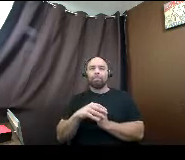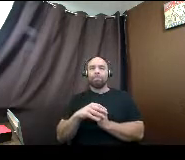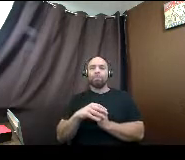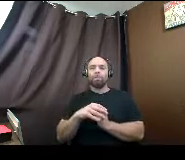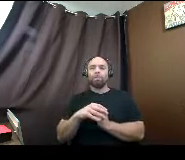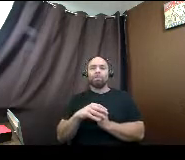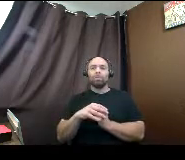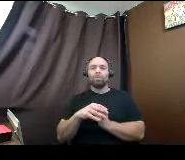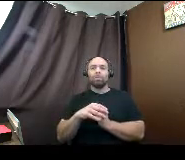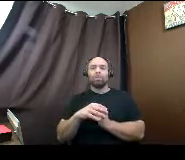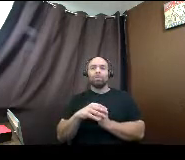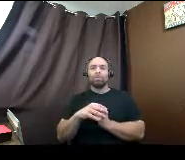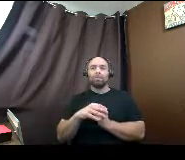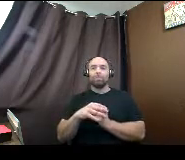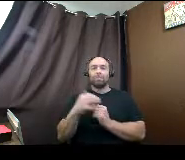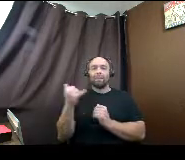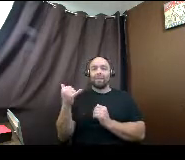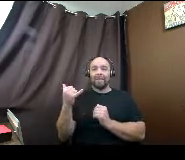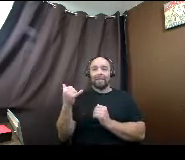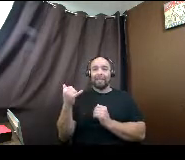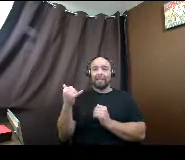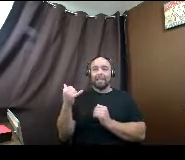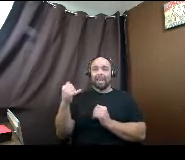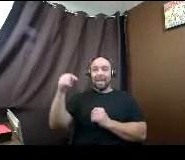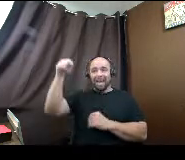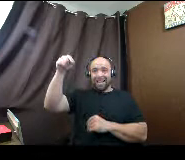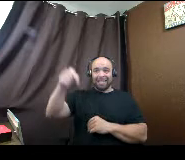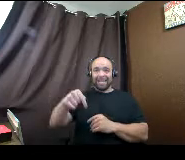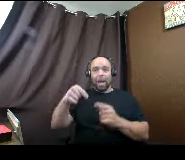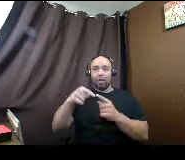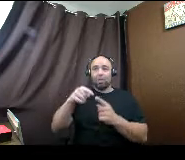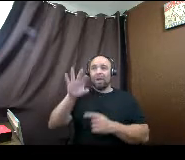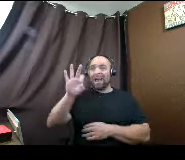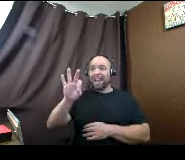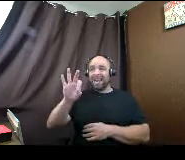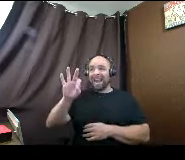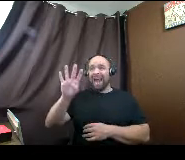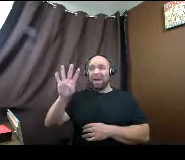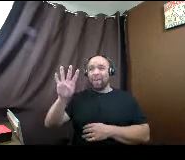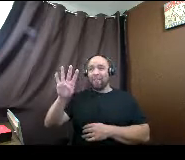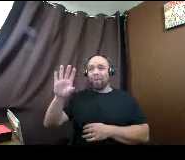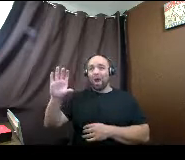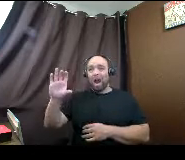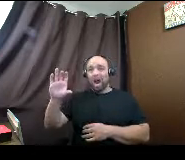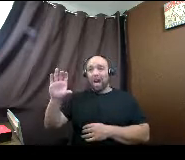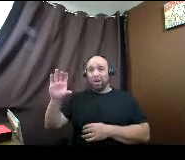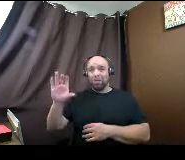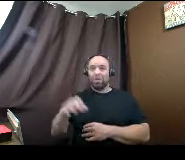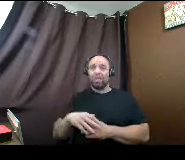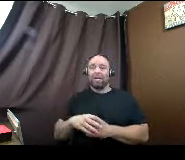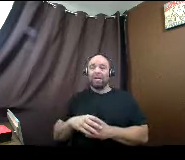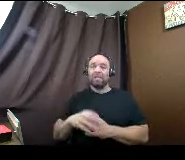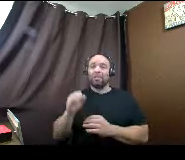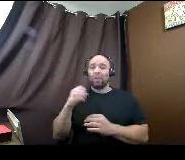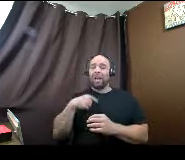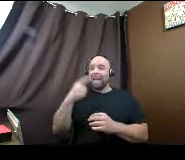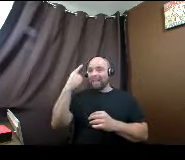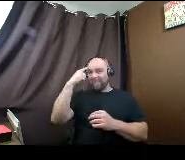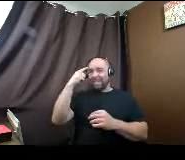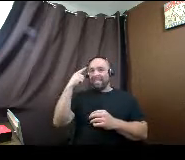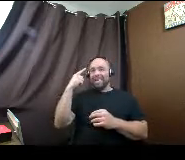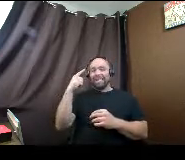It's dropped down to 9400 for 2021. So I think it'd be hard to